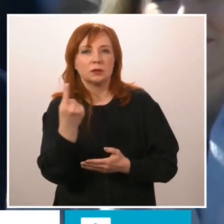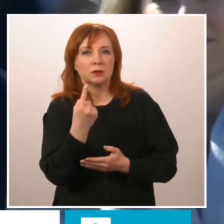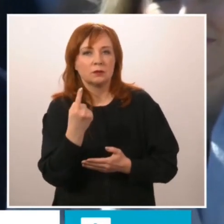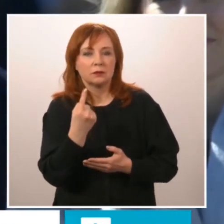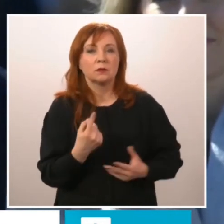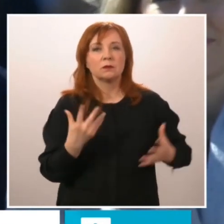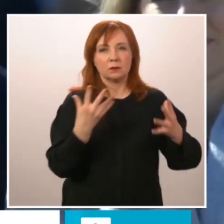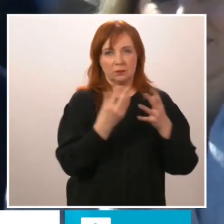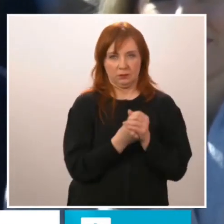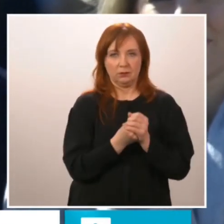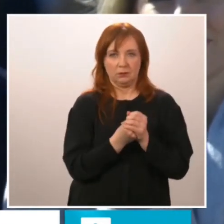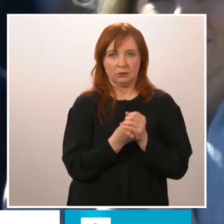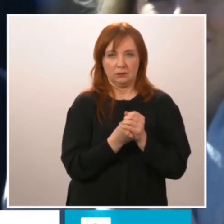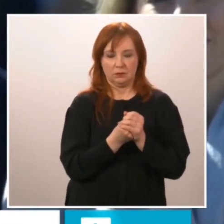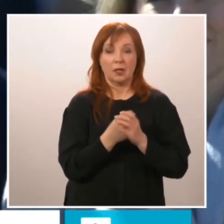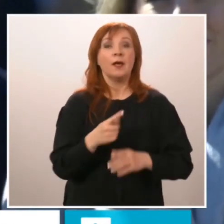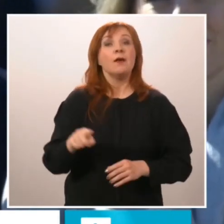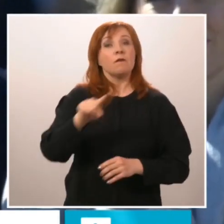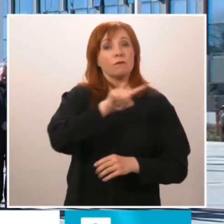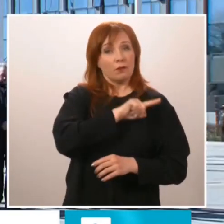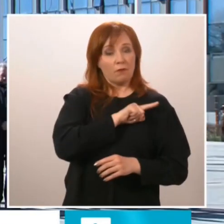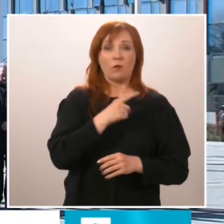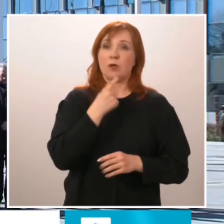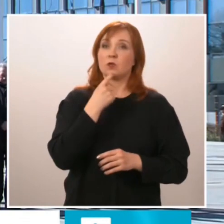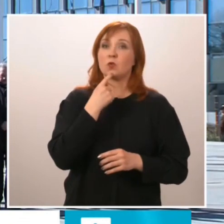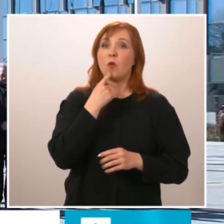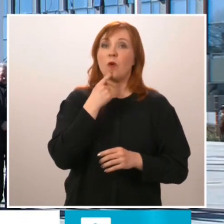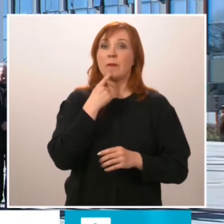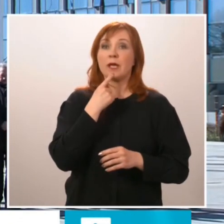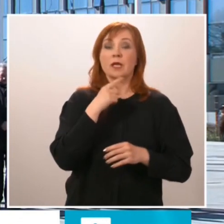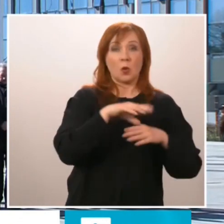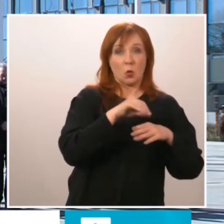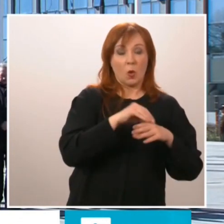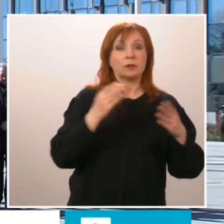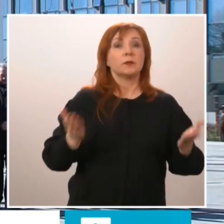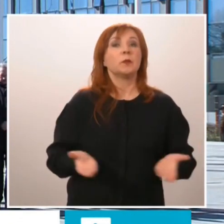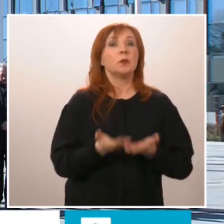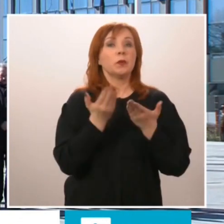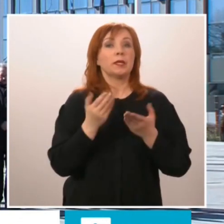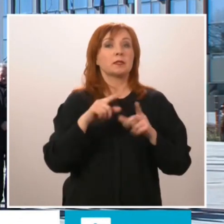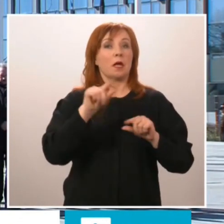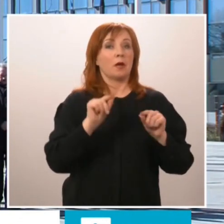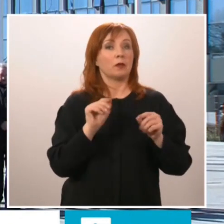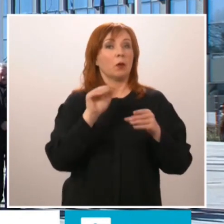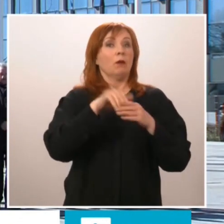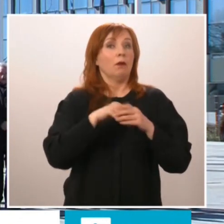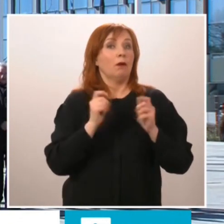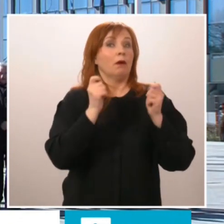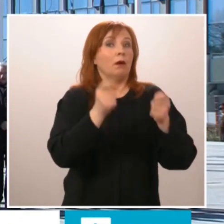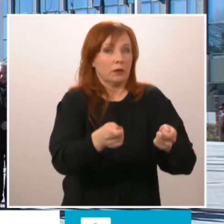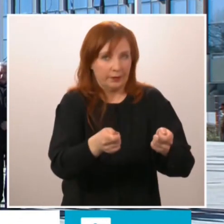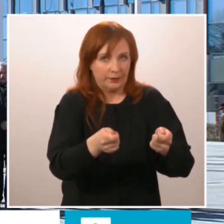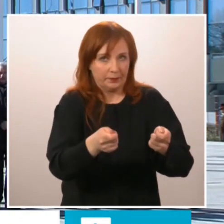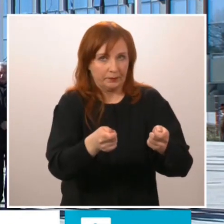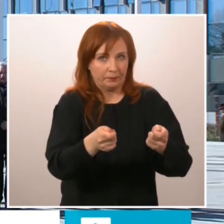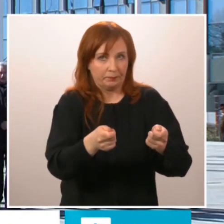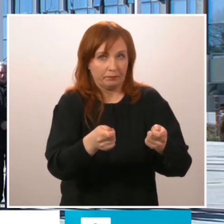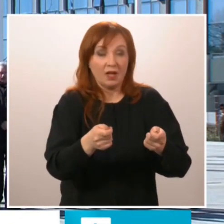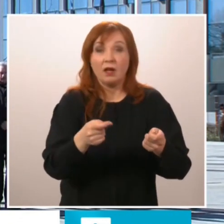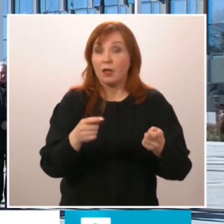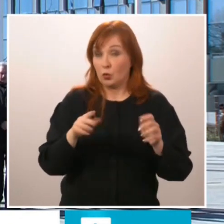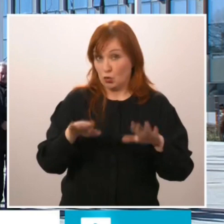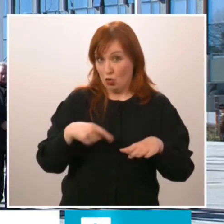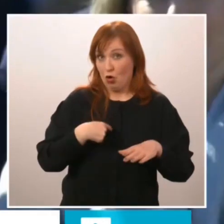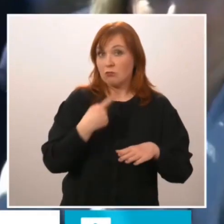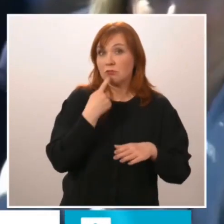year, Finland applied to join NATO together with Sweden. As I have stressed, Finland's membership